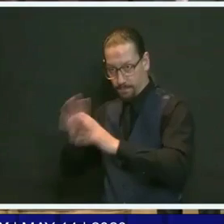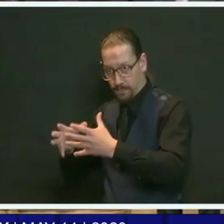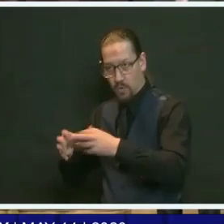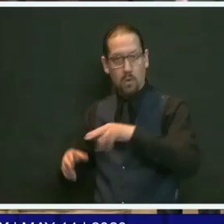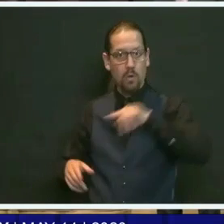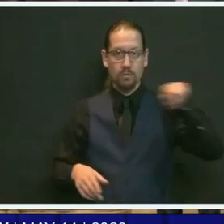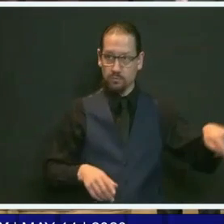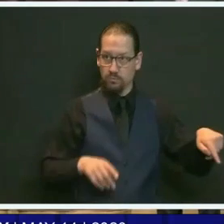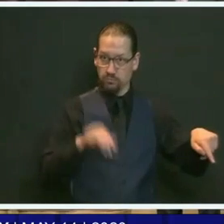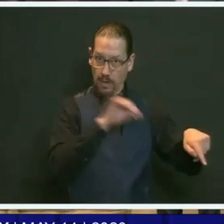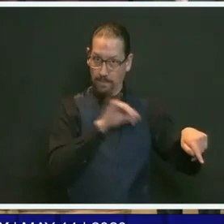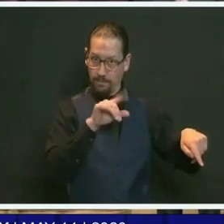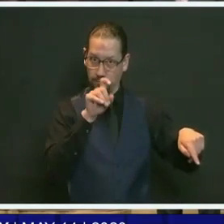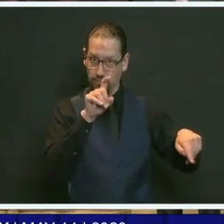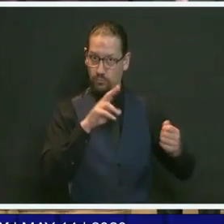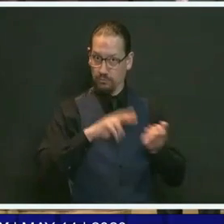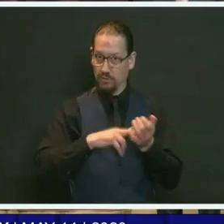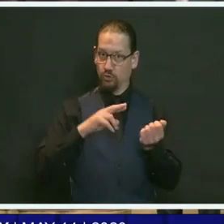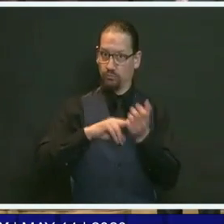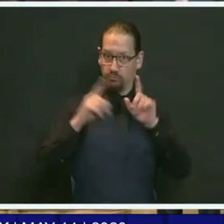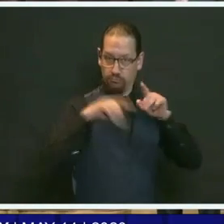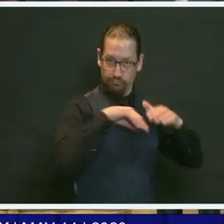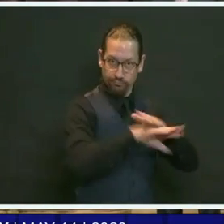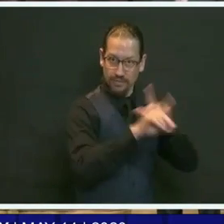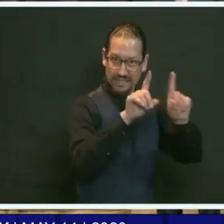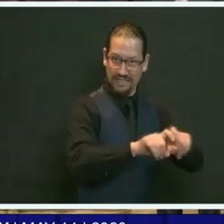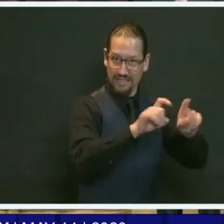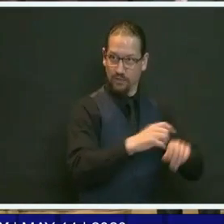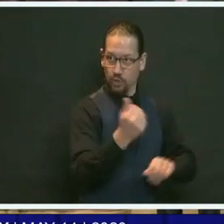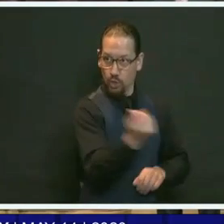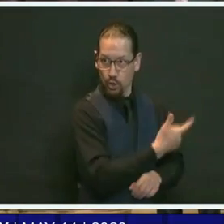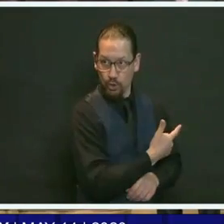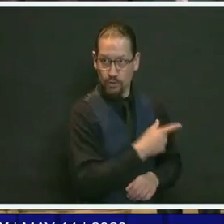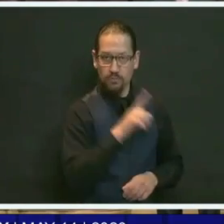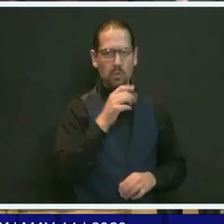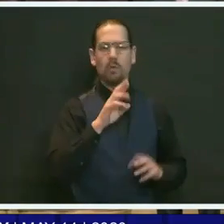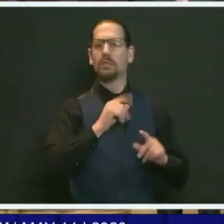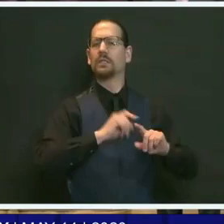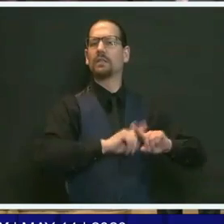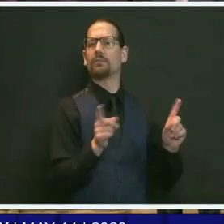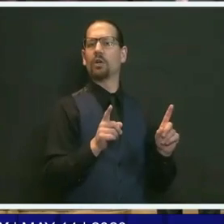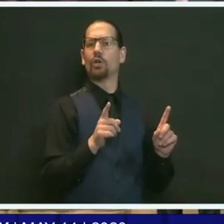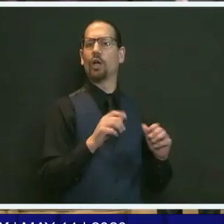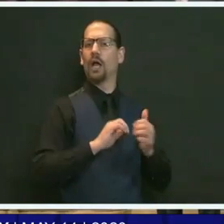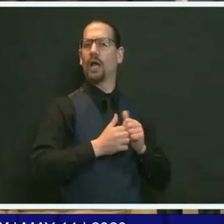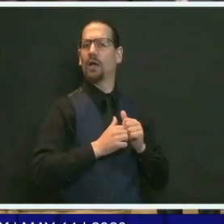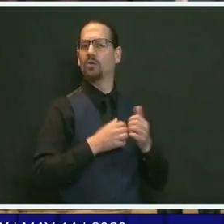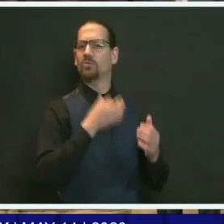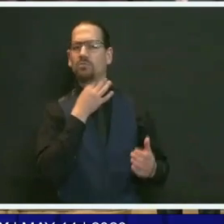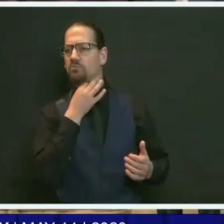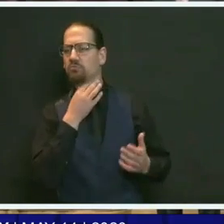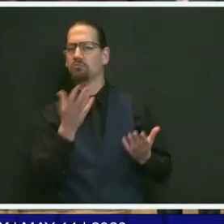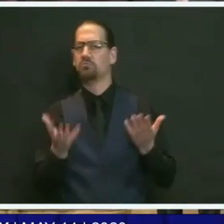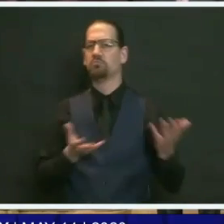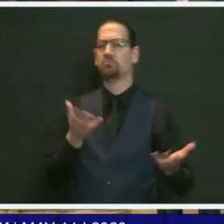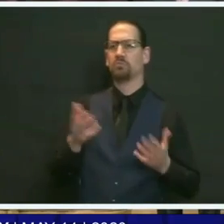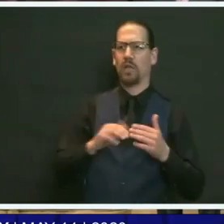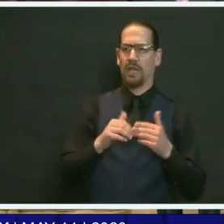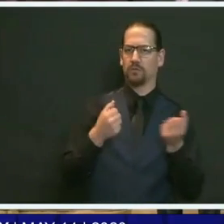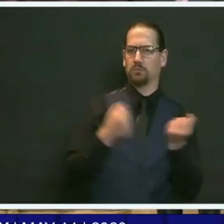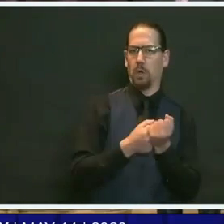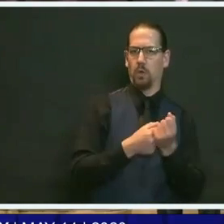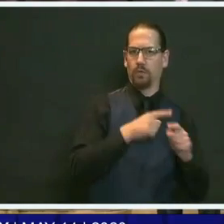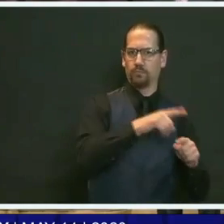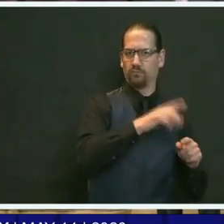facilities, and so on? Or are you in a more supporting role to the